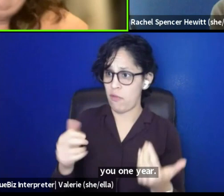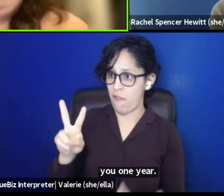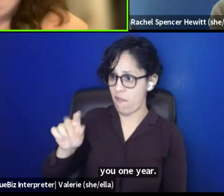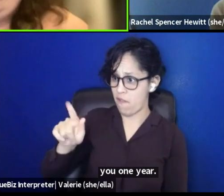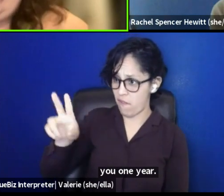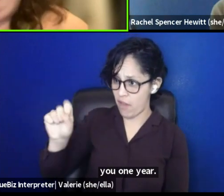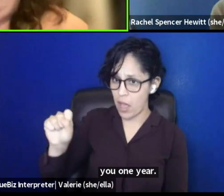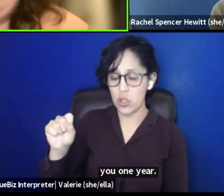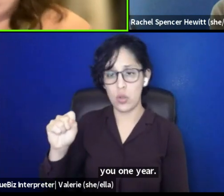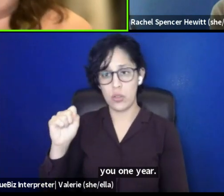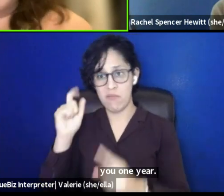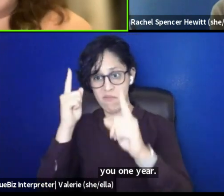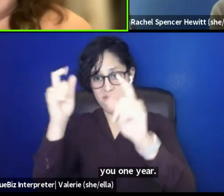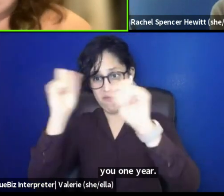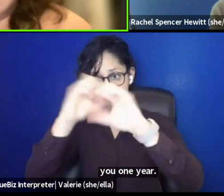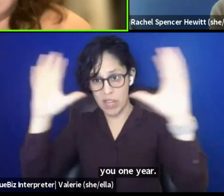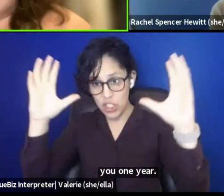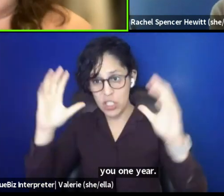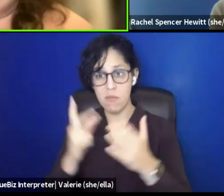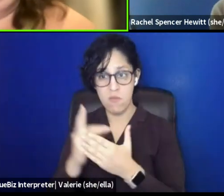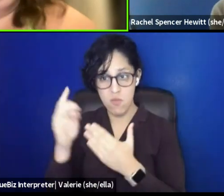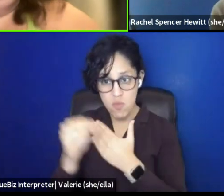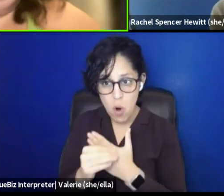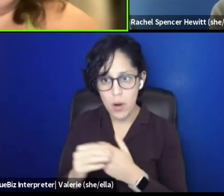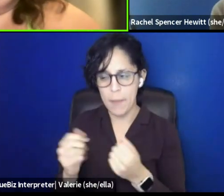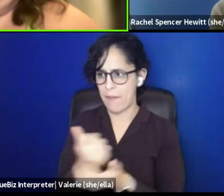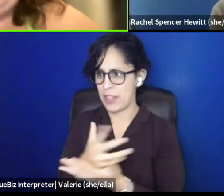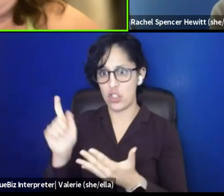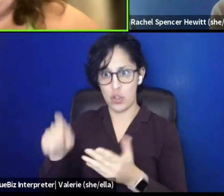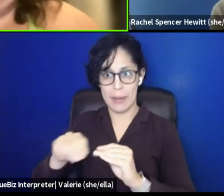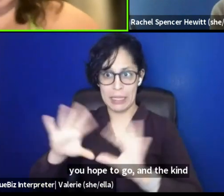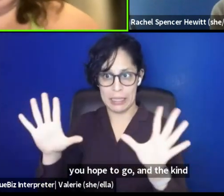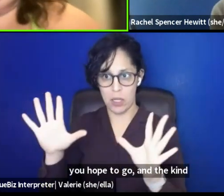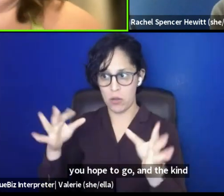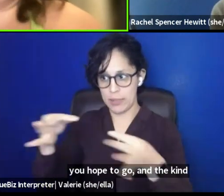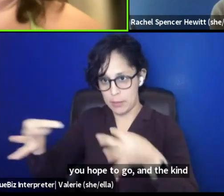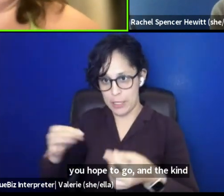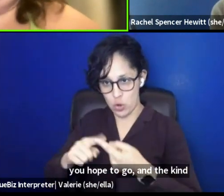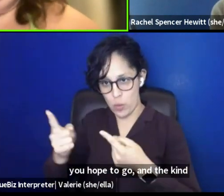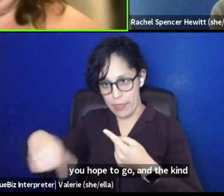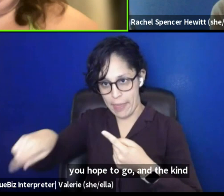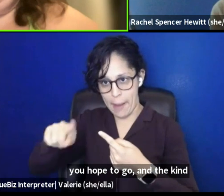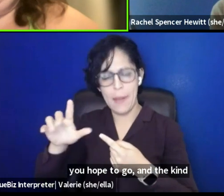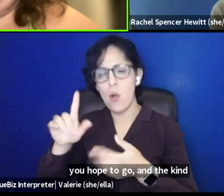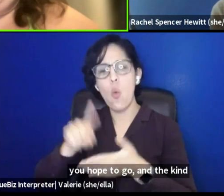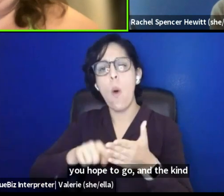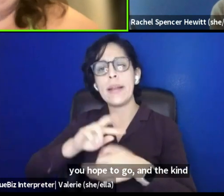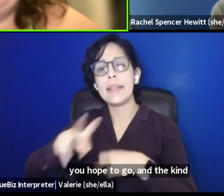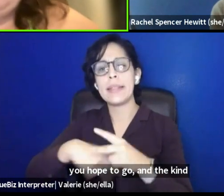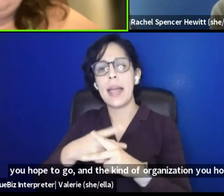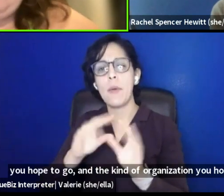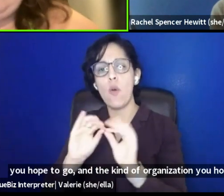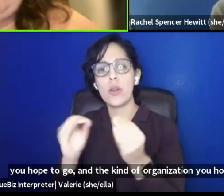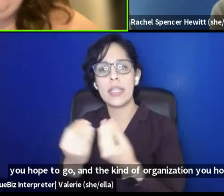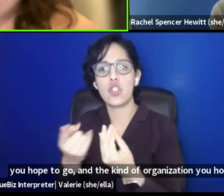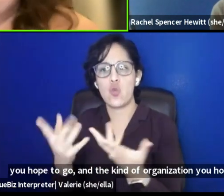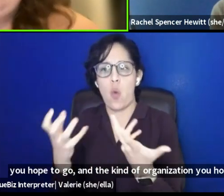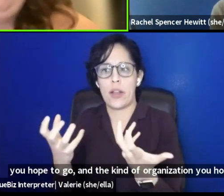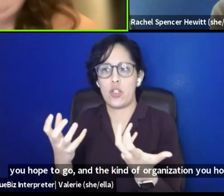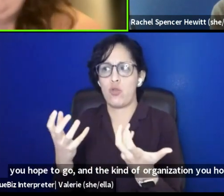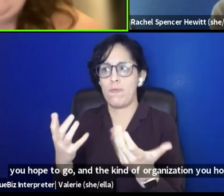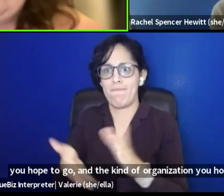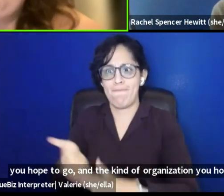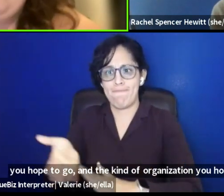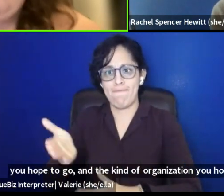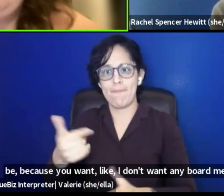programming very clear to them of where you hope to go and the kind of organization you hope to be. Um, because you want, like, I don't